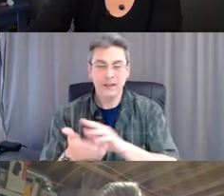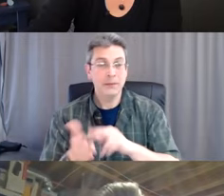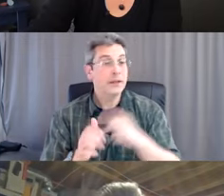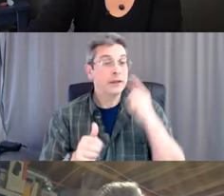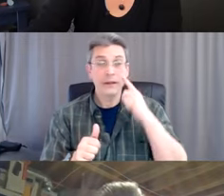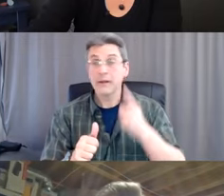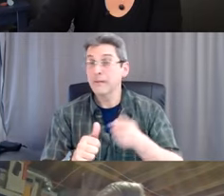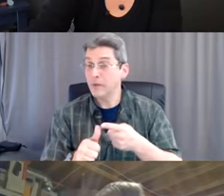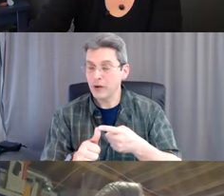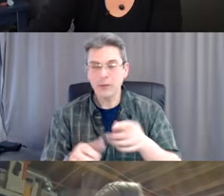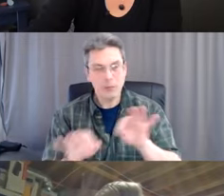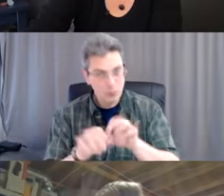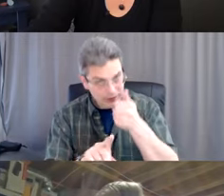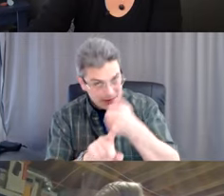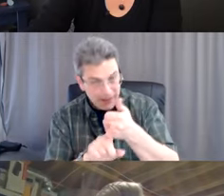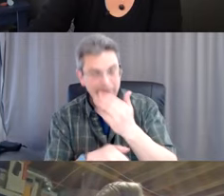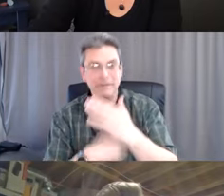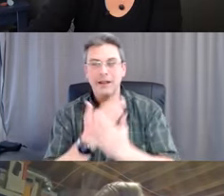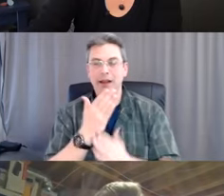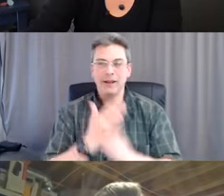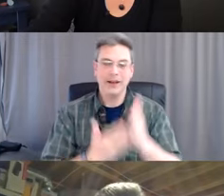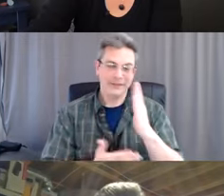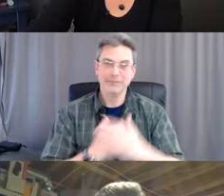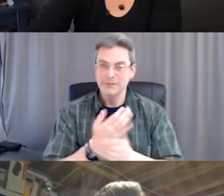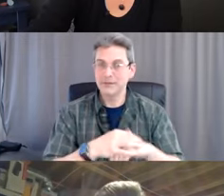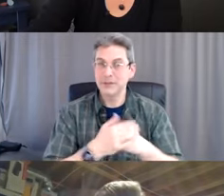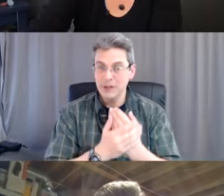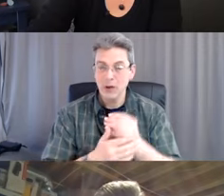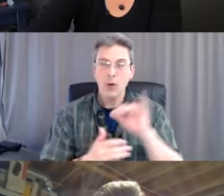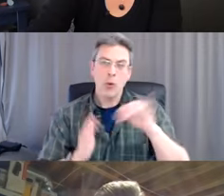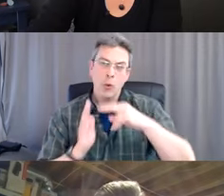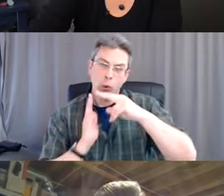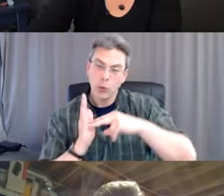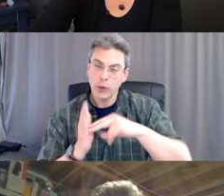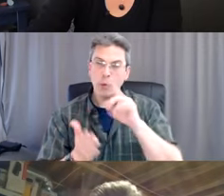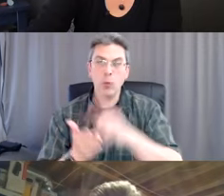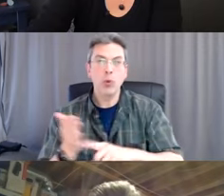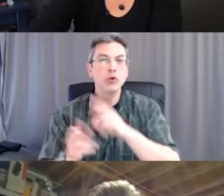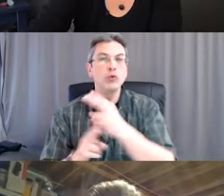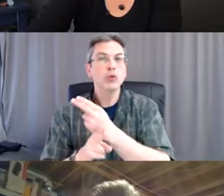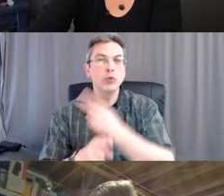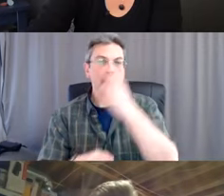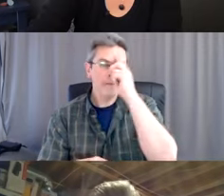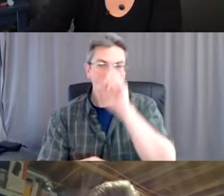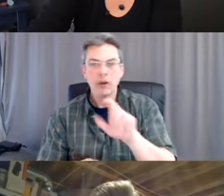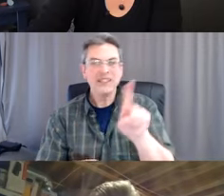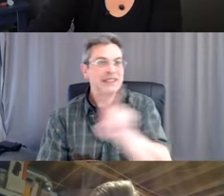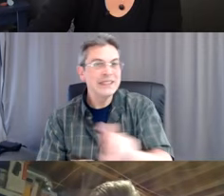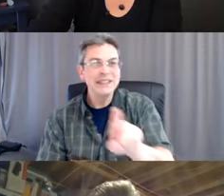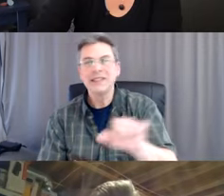Make sure that you read the label of that cleaning equipment so you know how to use it. Never mix